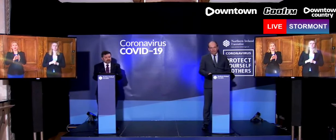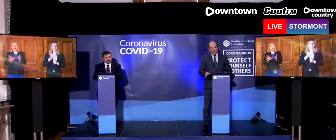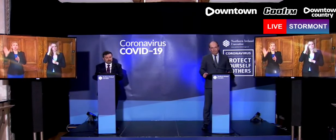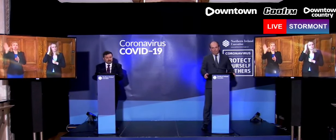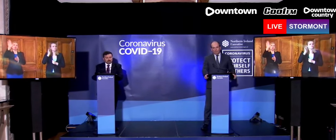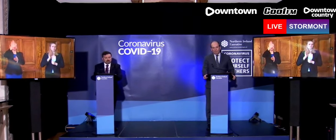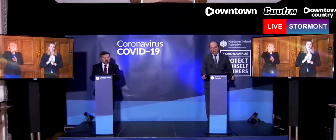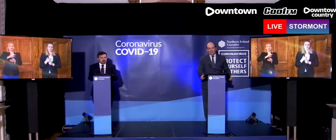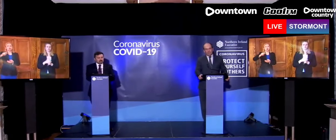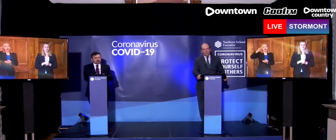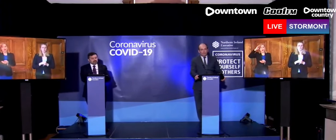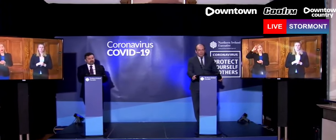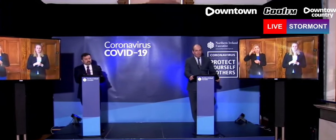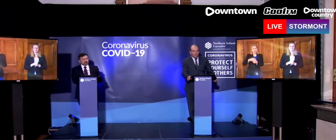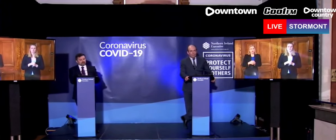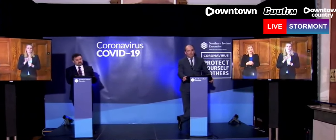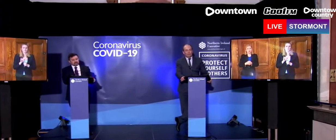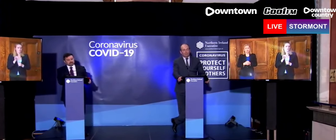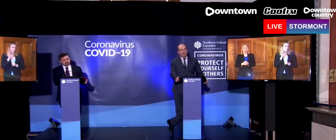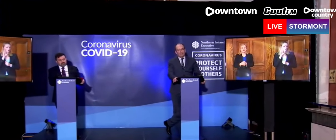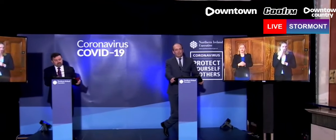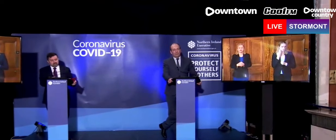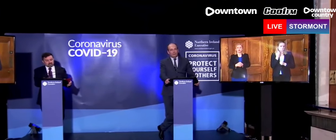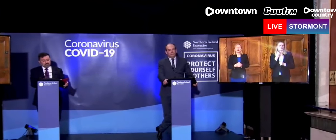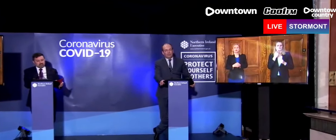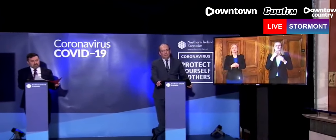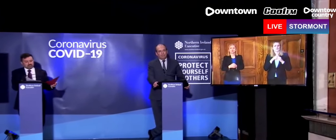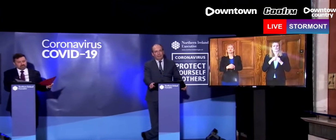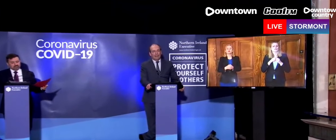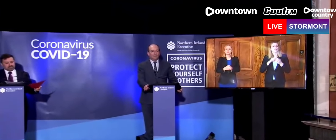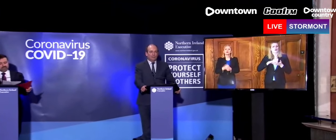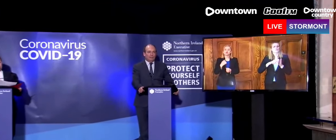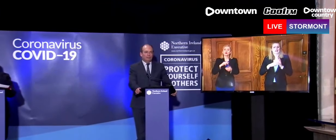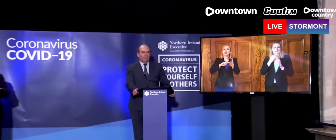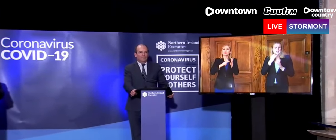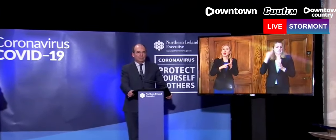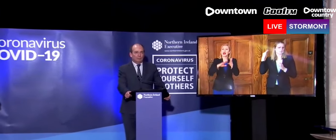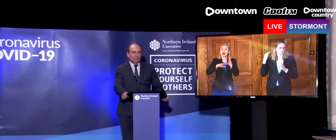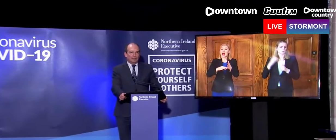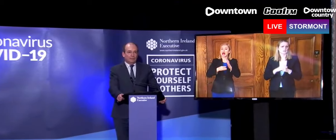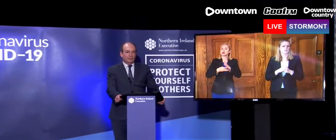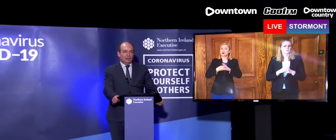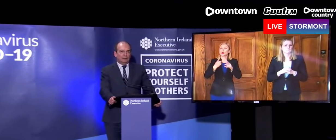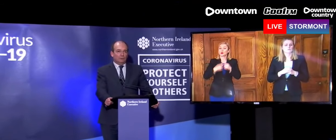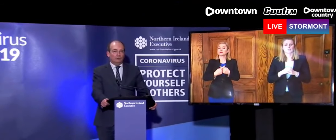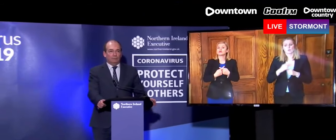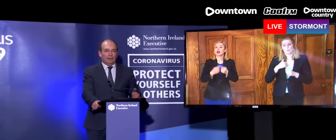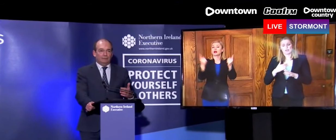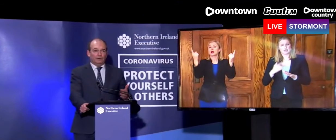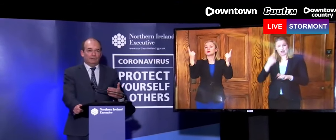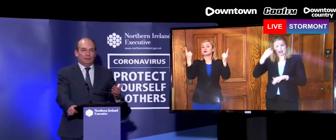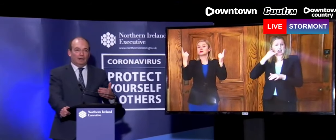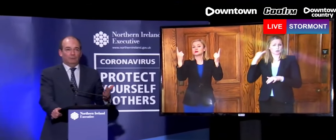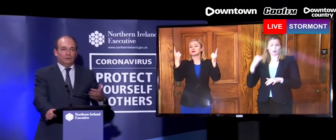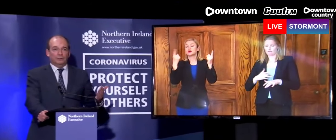Yeah, just, mean, we're planning, as you've heard from our plan that we announced last week, reasonable worst case scenario, we're